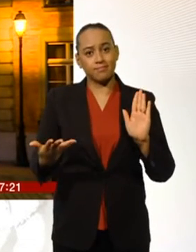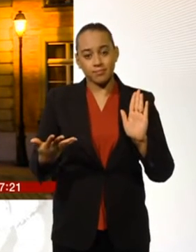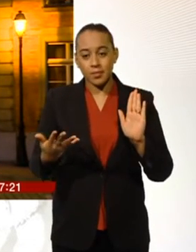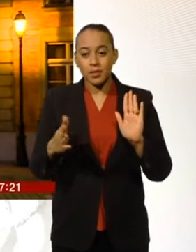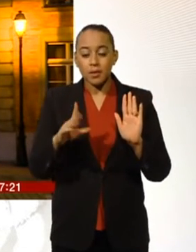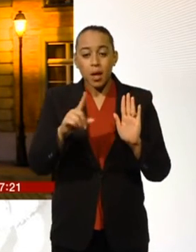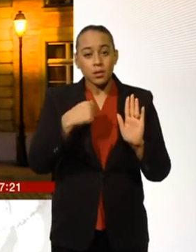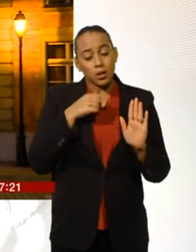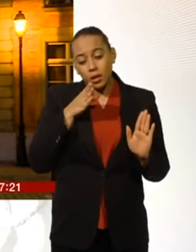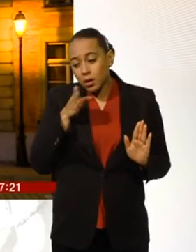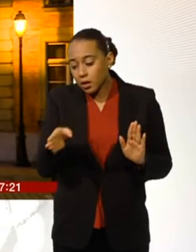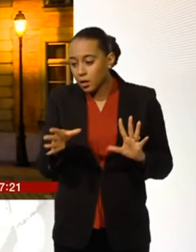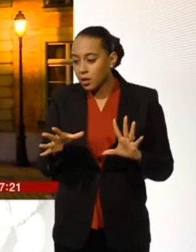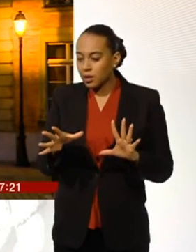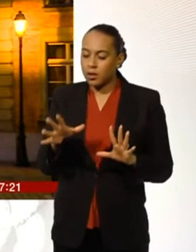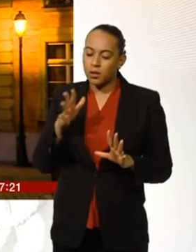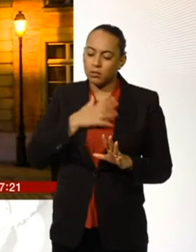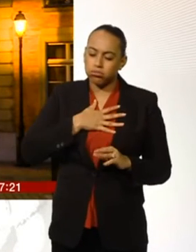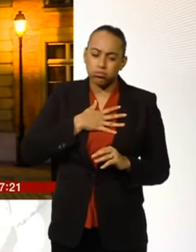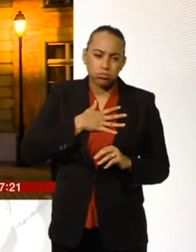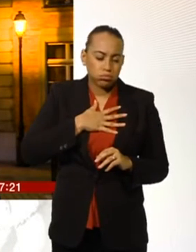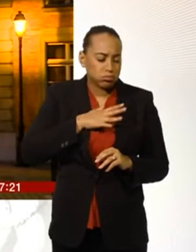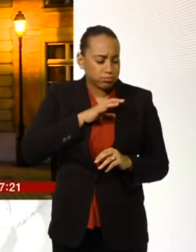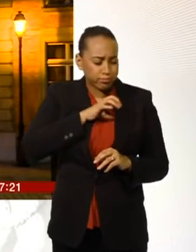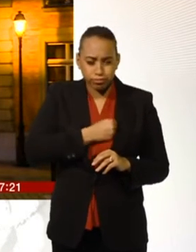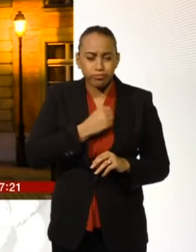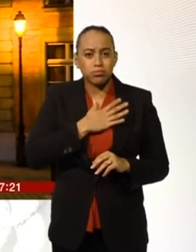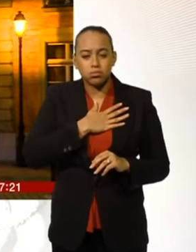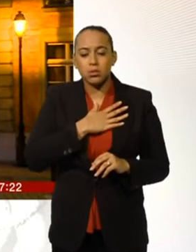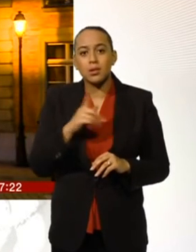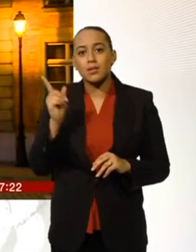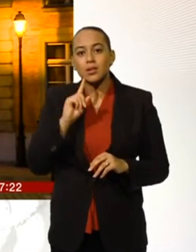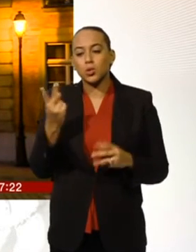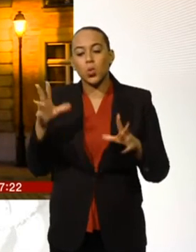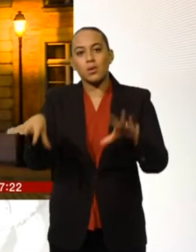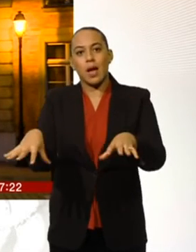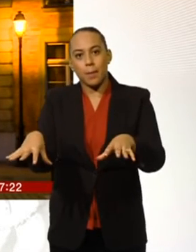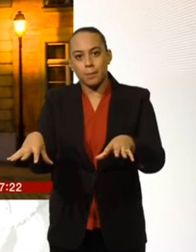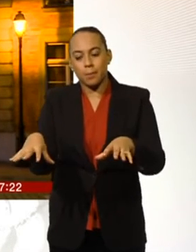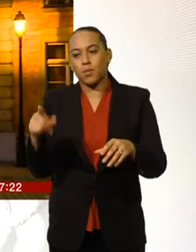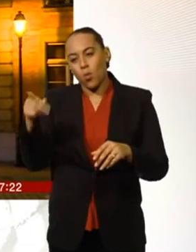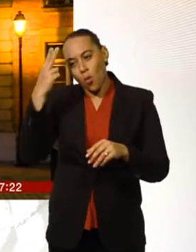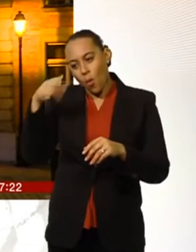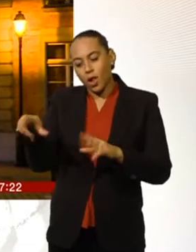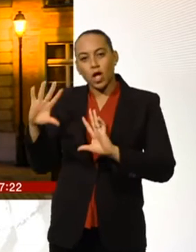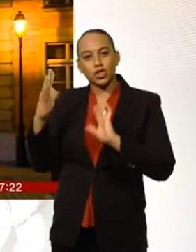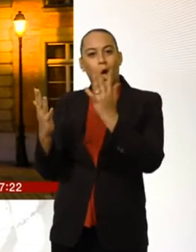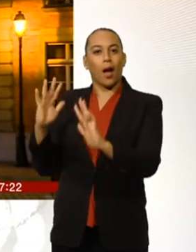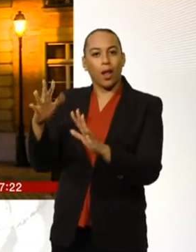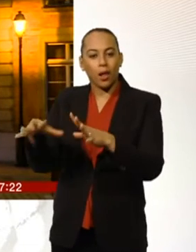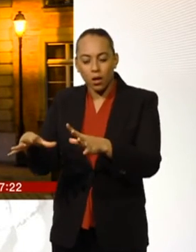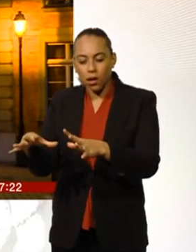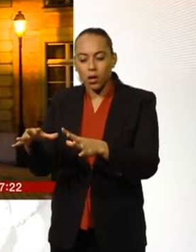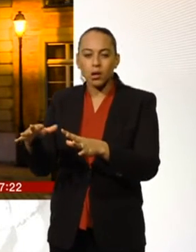it's absolutely heartbreaking to go in there. You know, I went into both camps yesterday, twice to the jungle and once to Grand South in Dunkirk. And